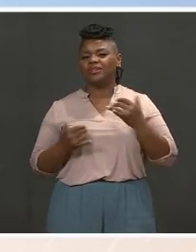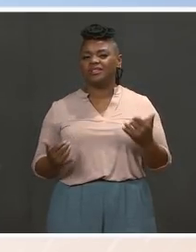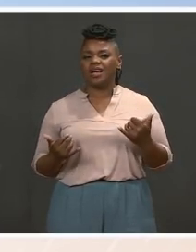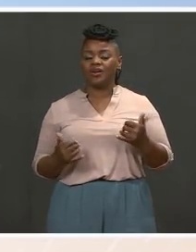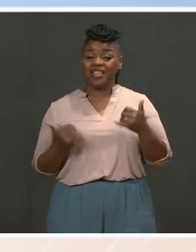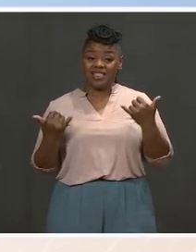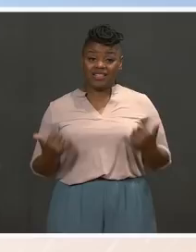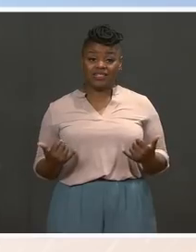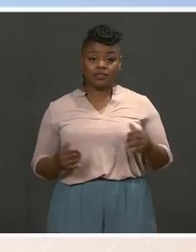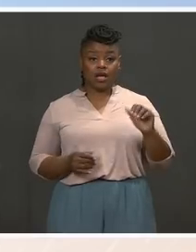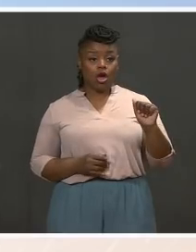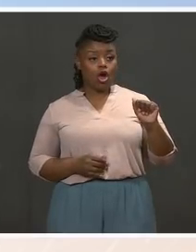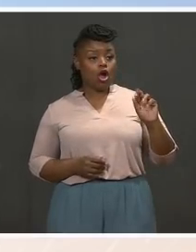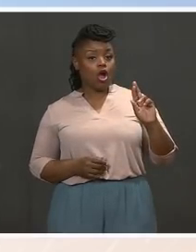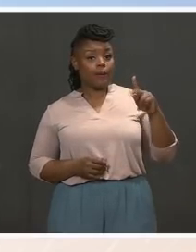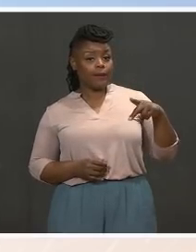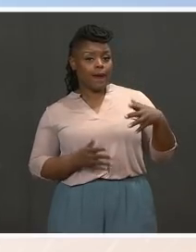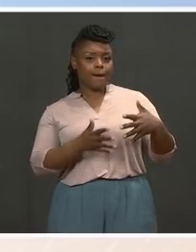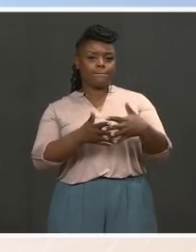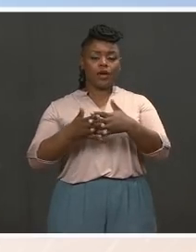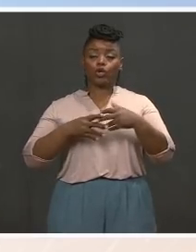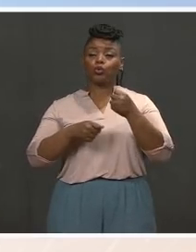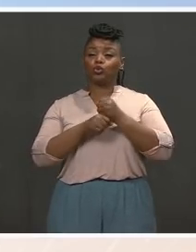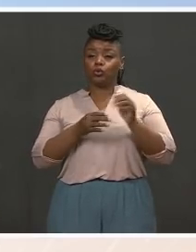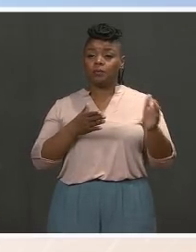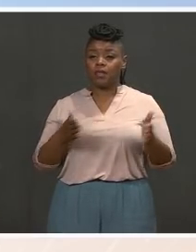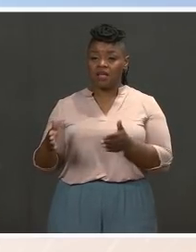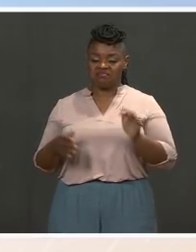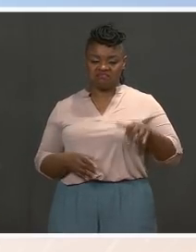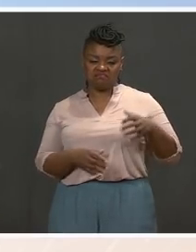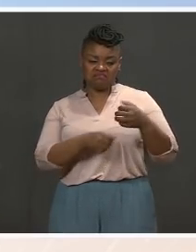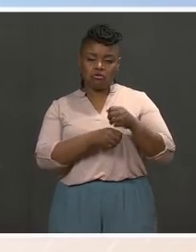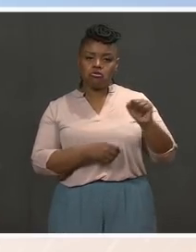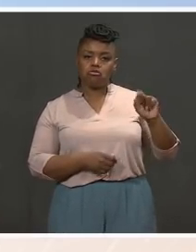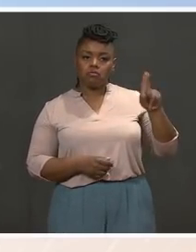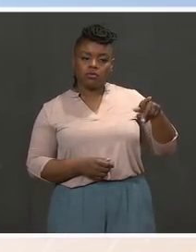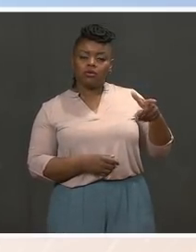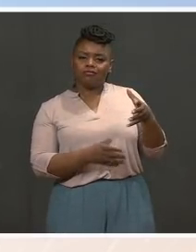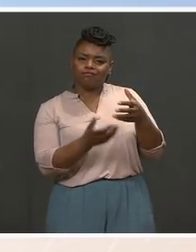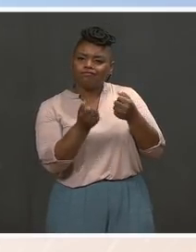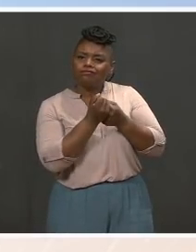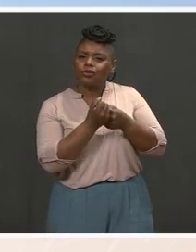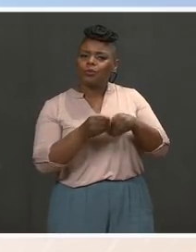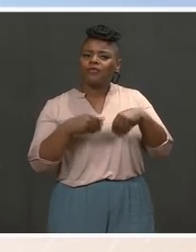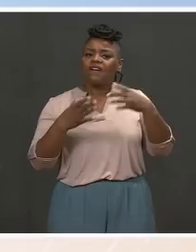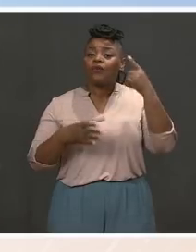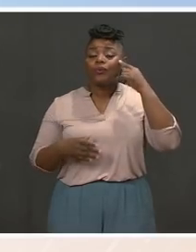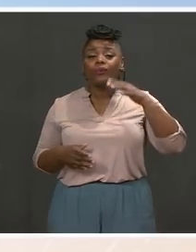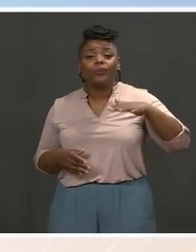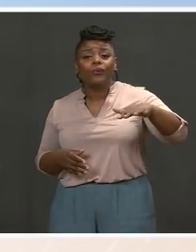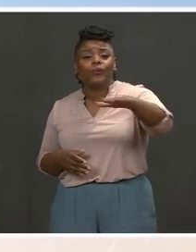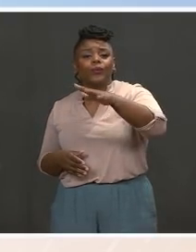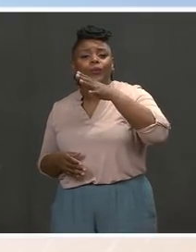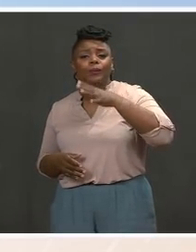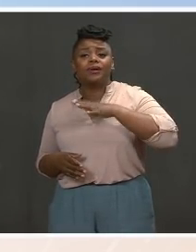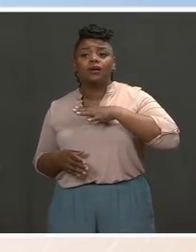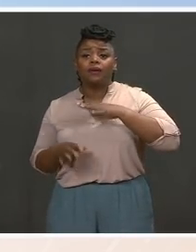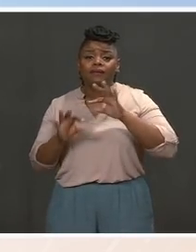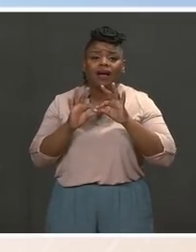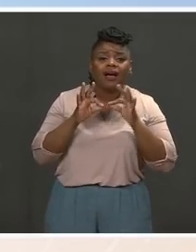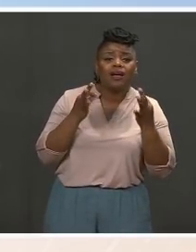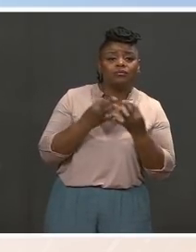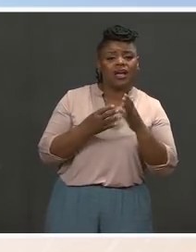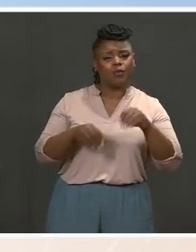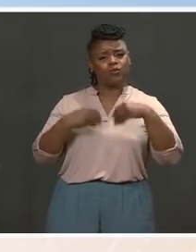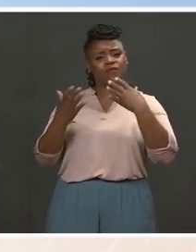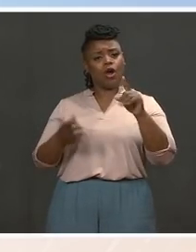increasing the child tax credit, expanding child care assistance, and providing women and families the relief they need. It also provides $130 billion